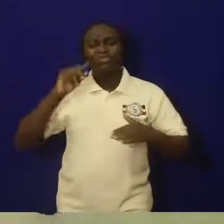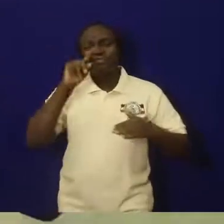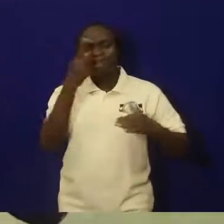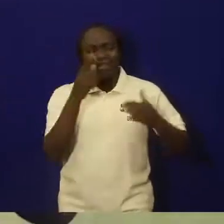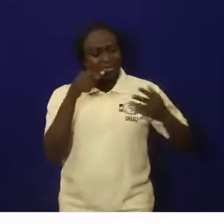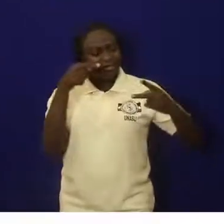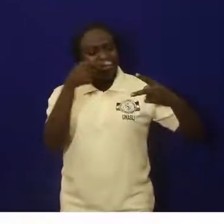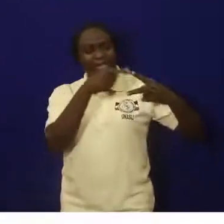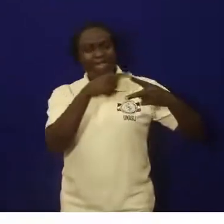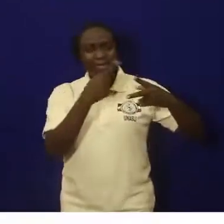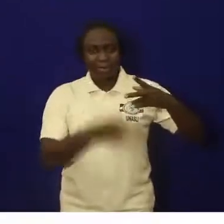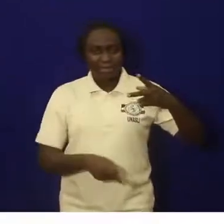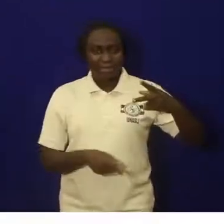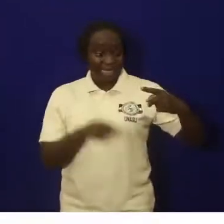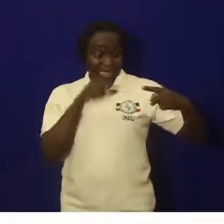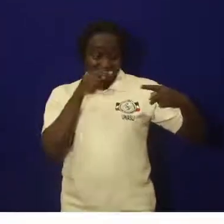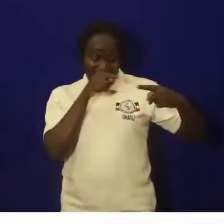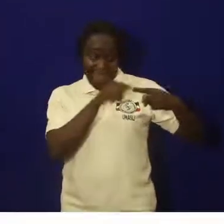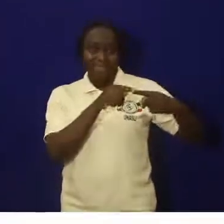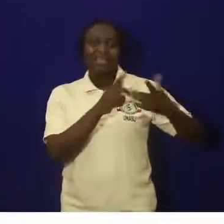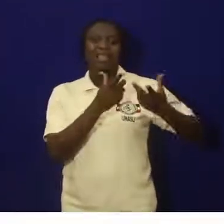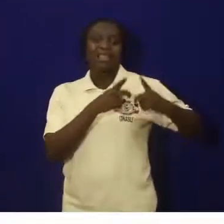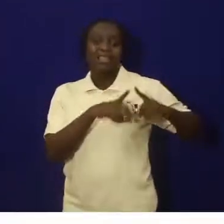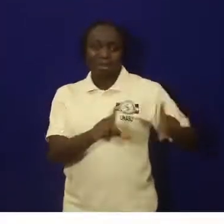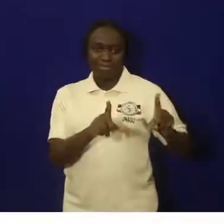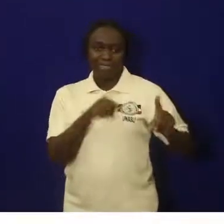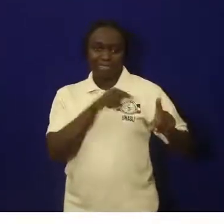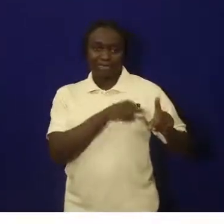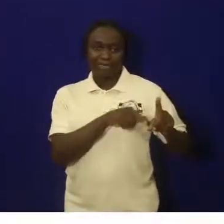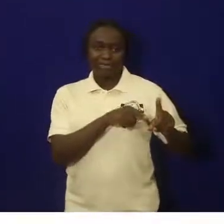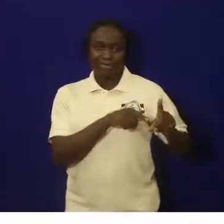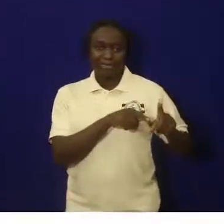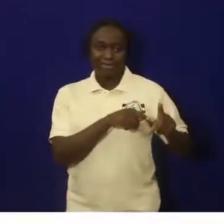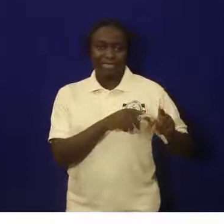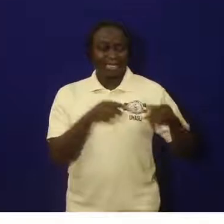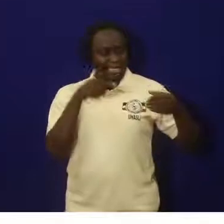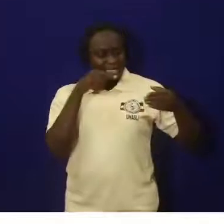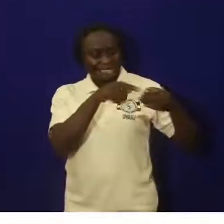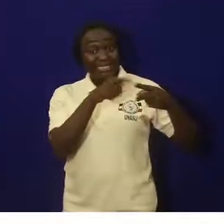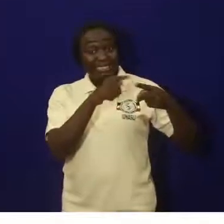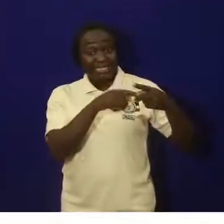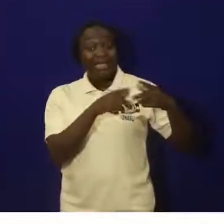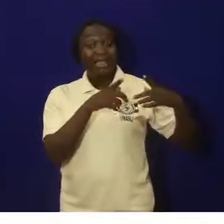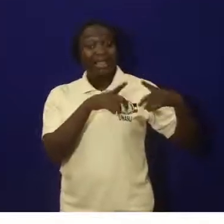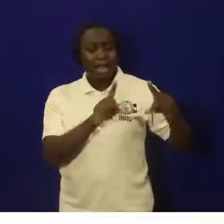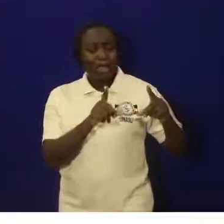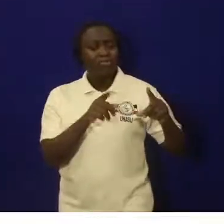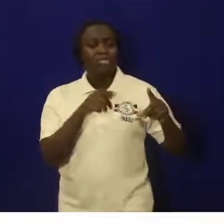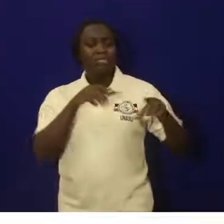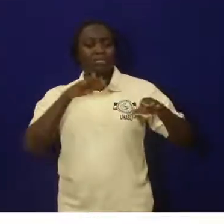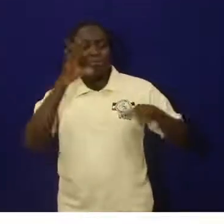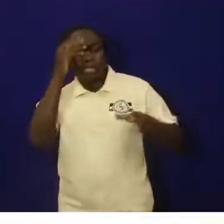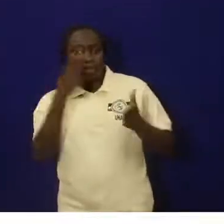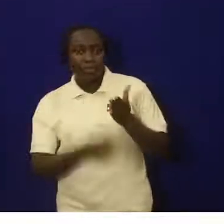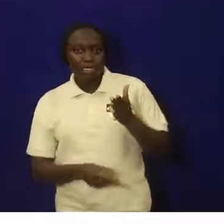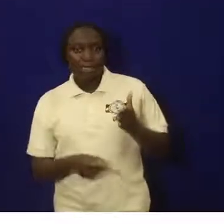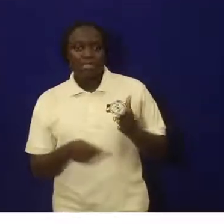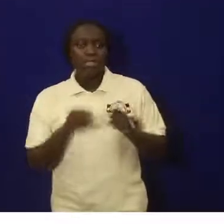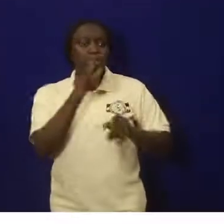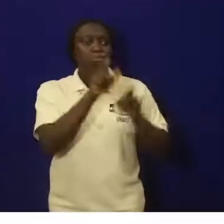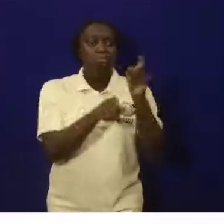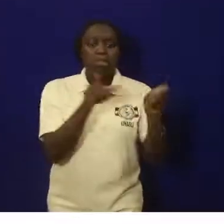to talk about is the linguistic source. In this source, we study human languages.